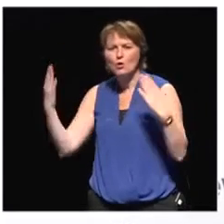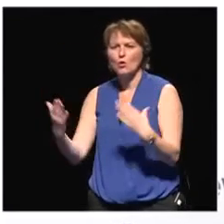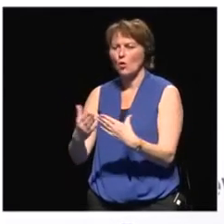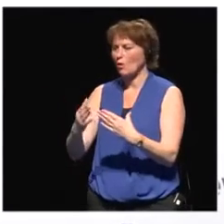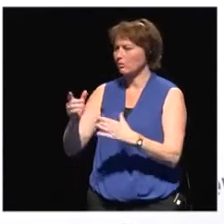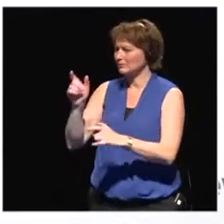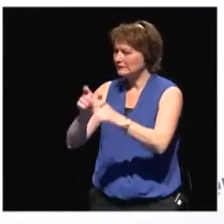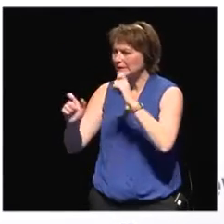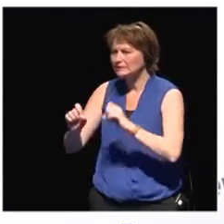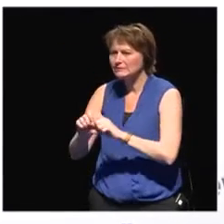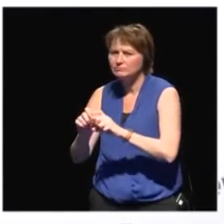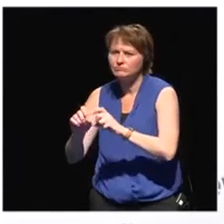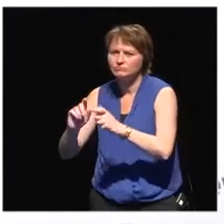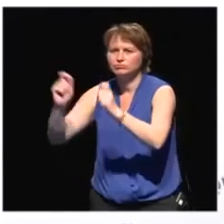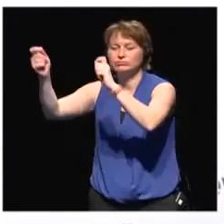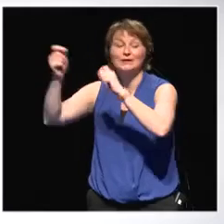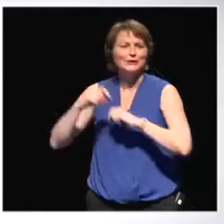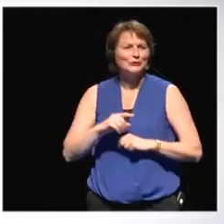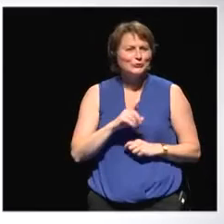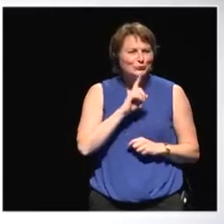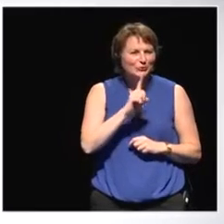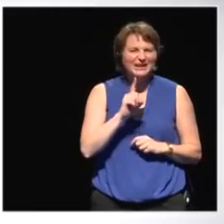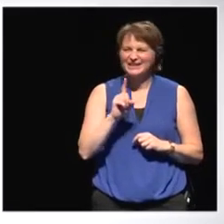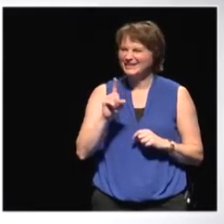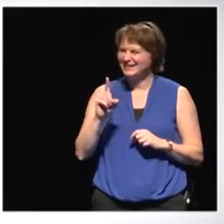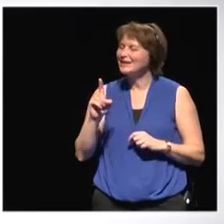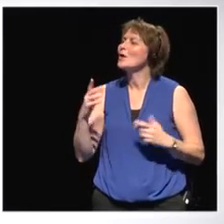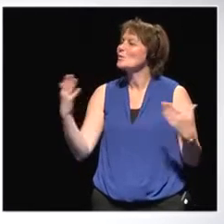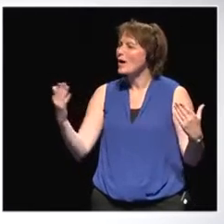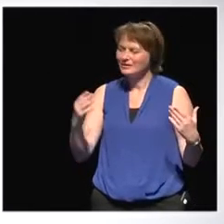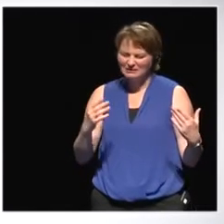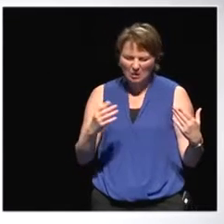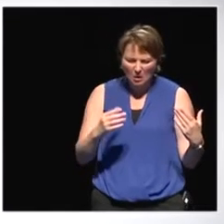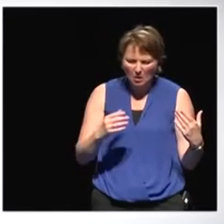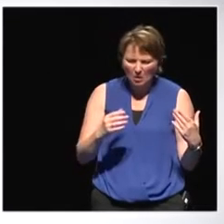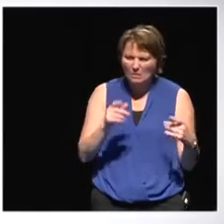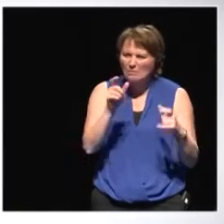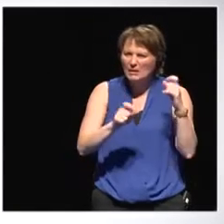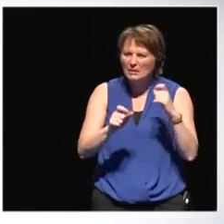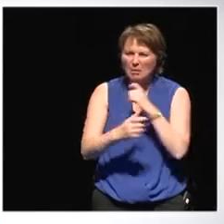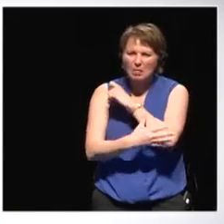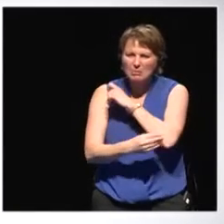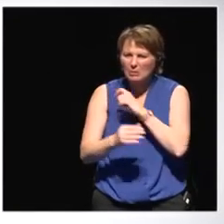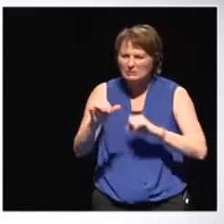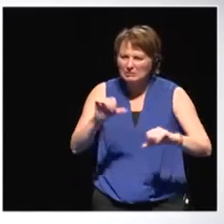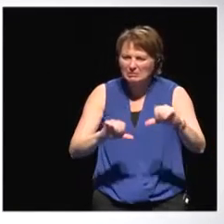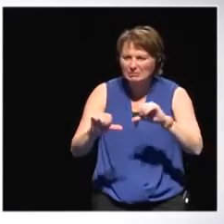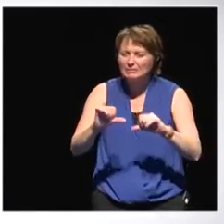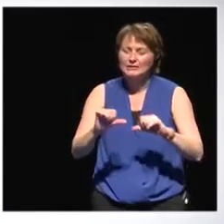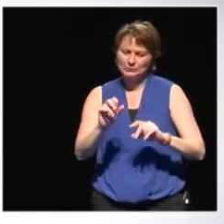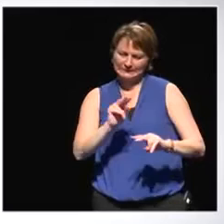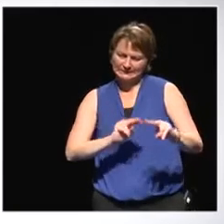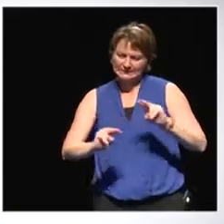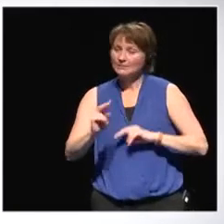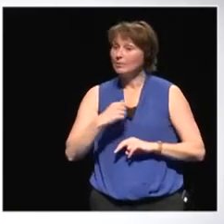it's really addressing the causes of poverty. But without critically evaluating your